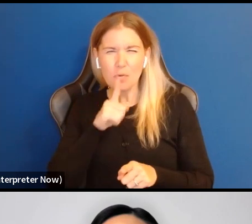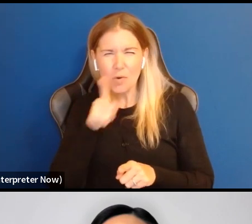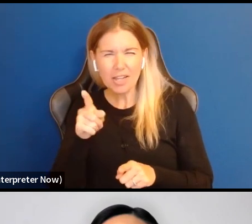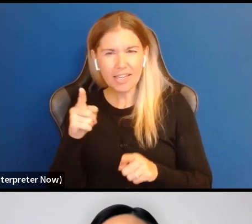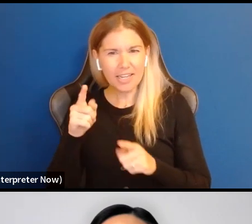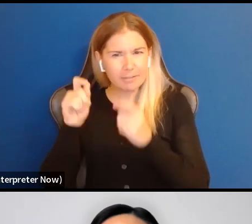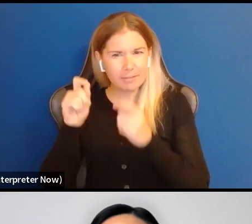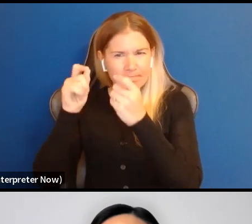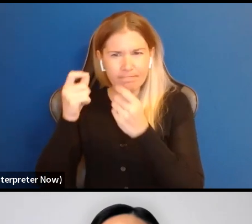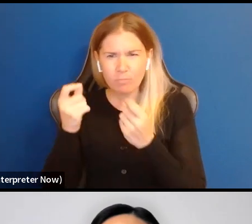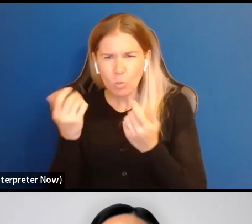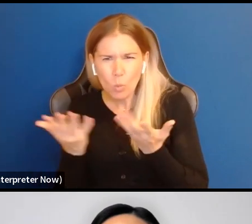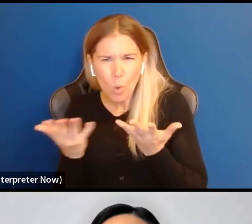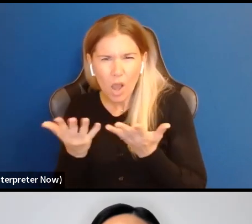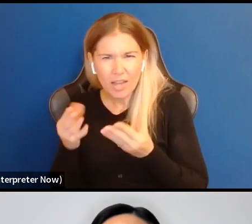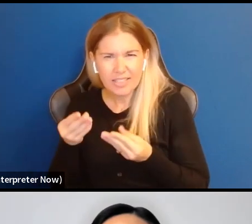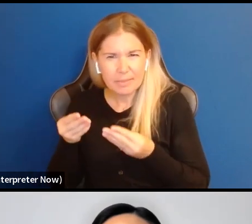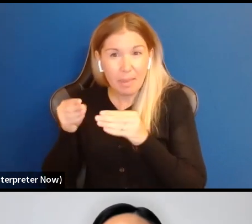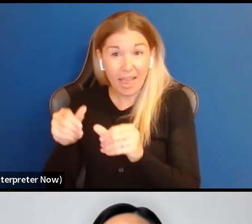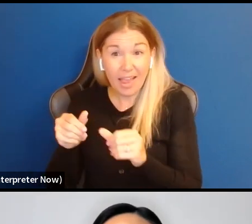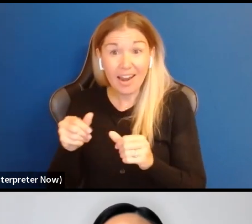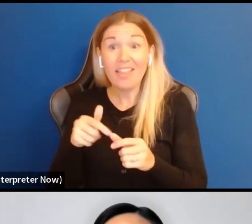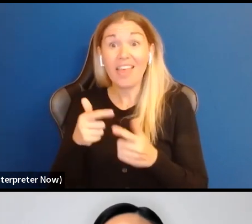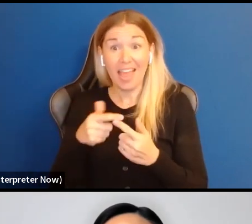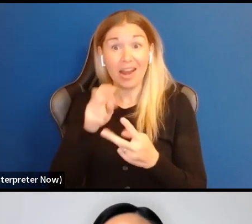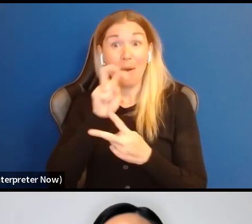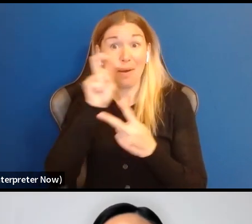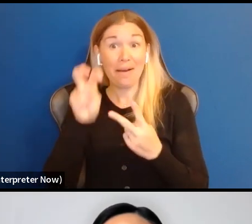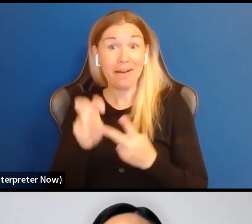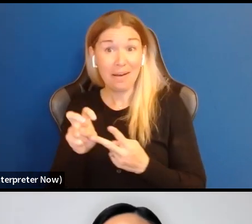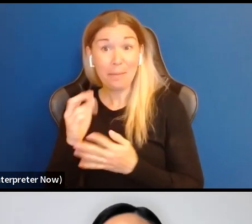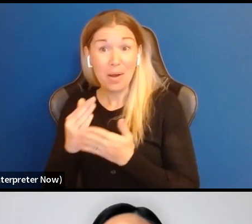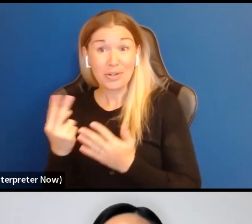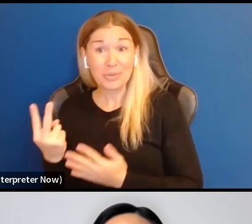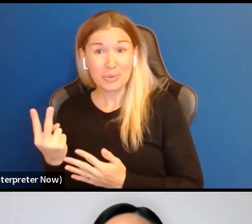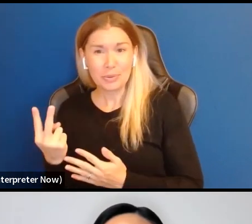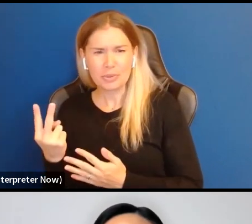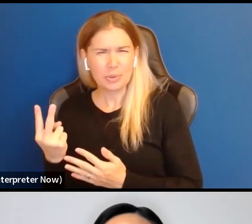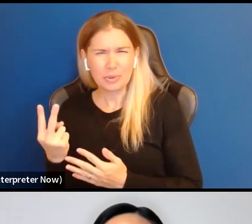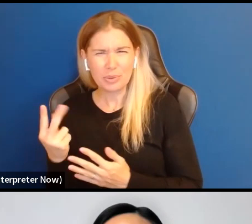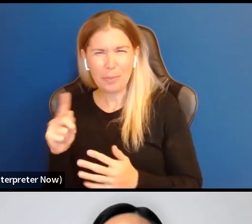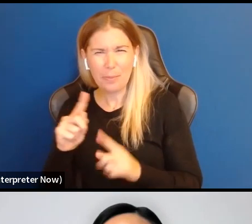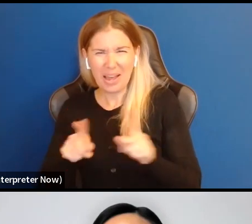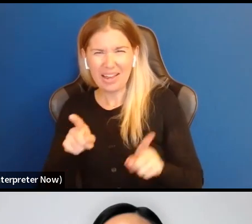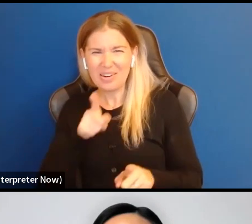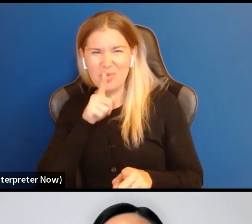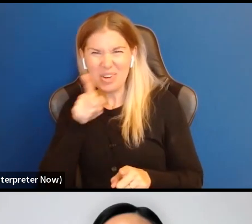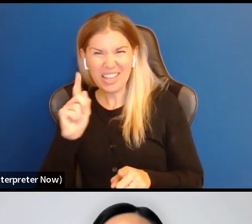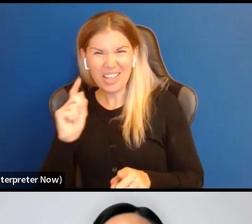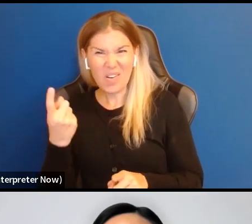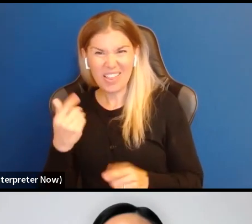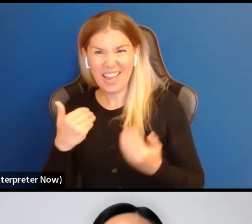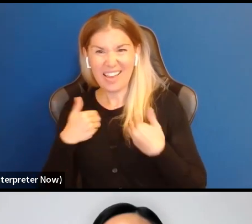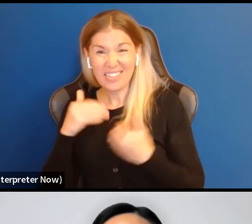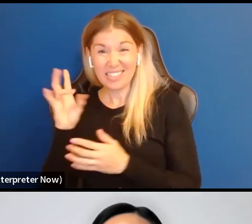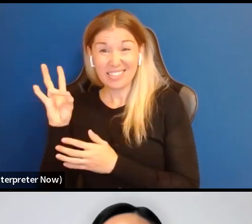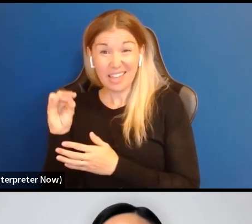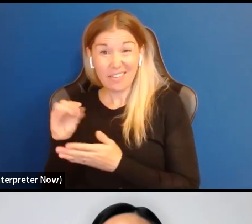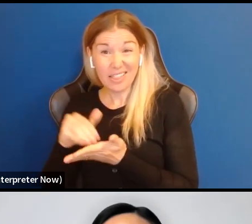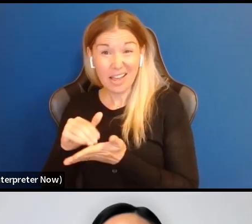going to be spent, and then you do move to part two, and you can really only find maybe $70,000 worth of expenses.